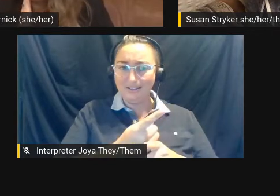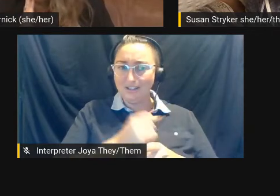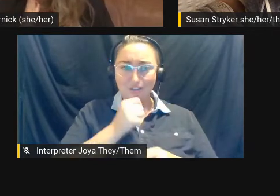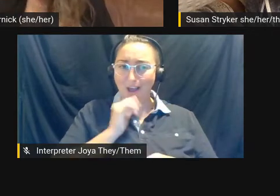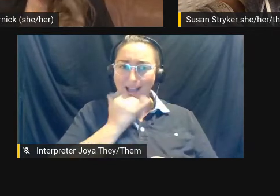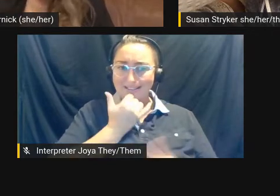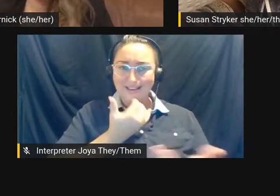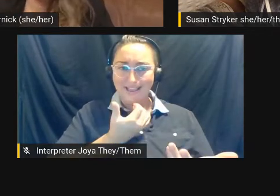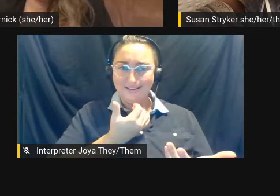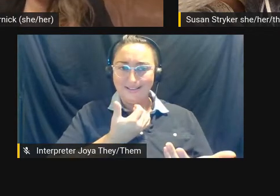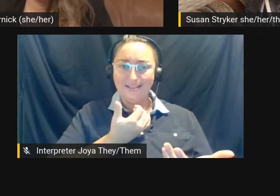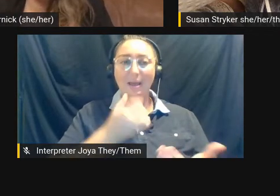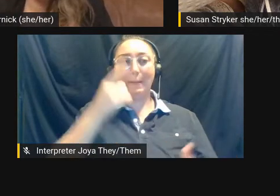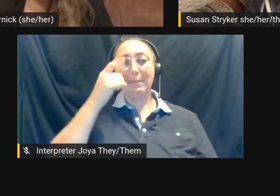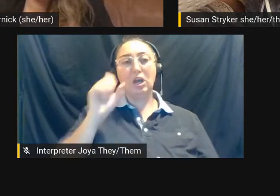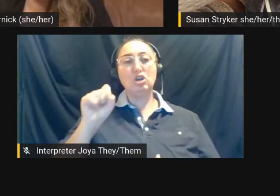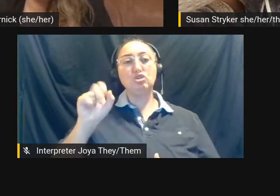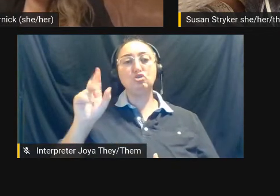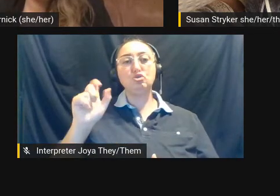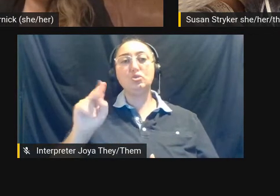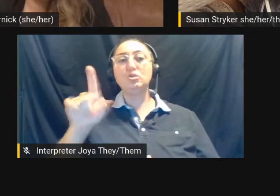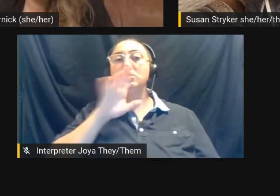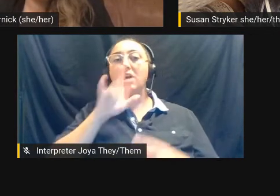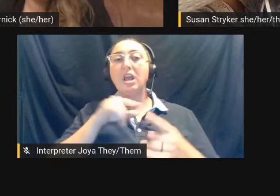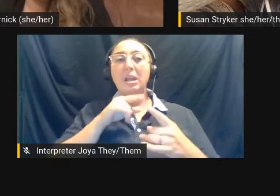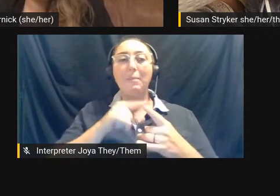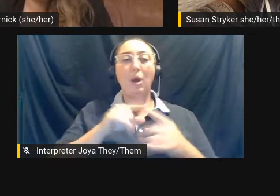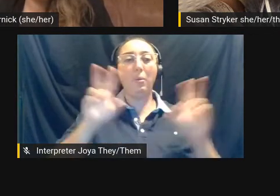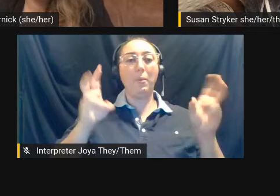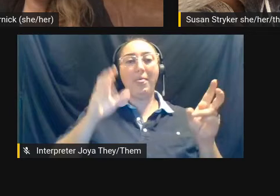Susan was talking about, like, the fantasy of.